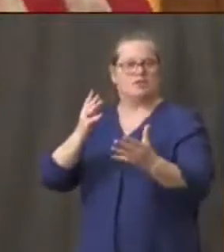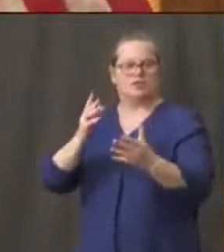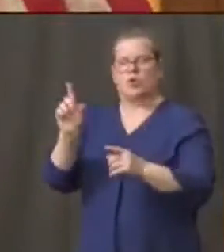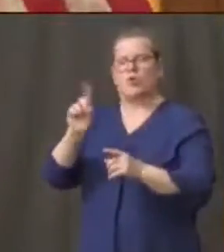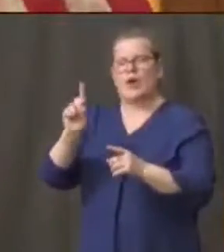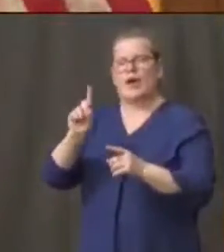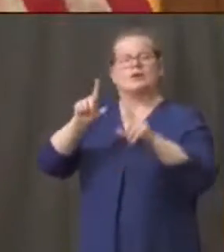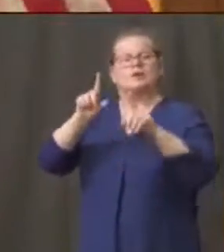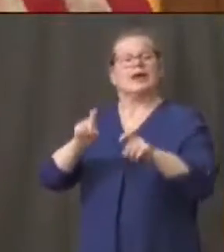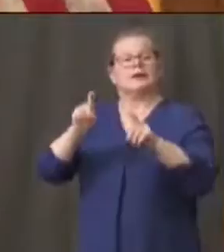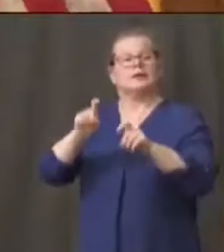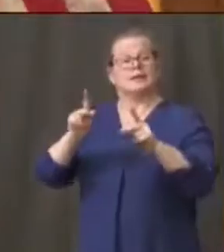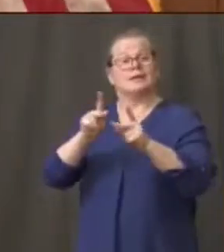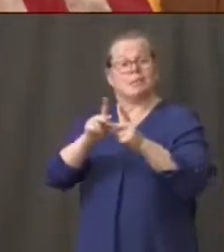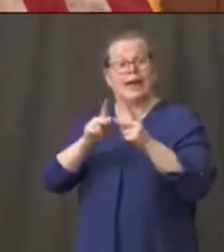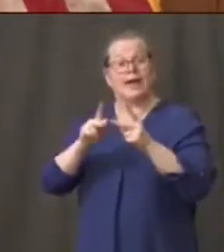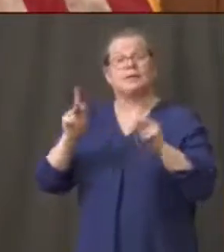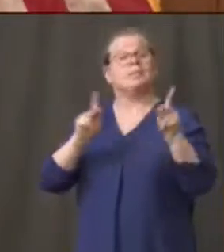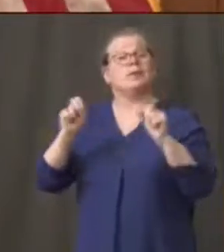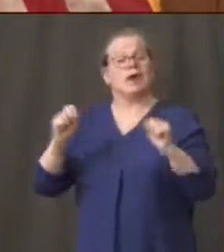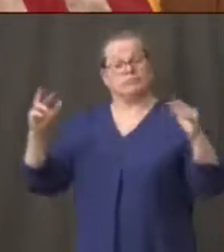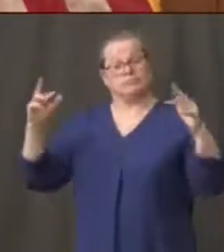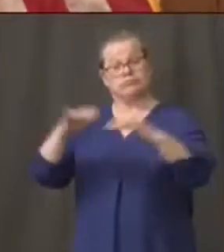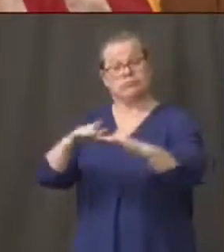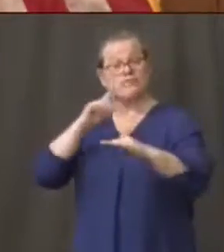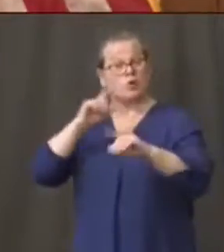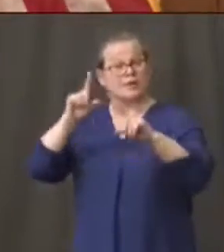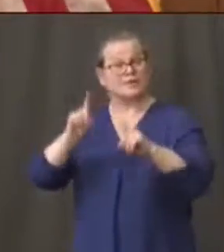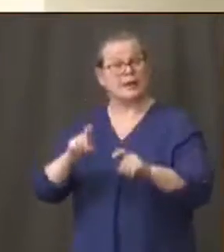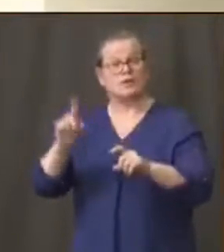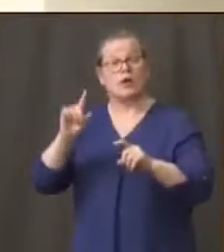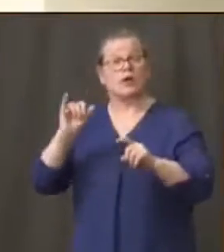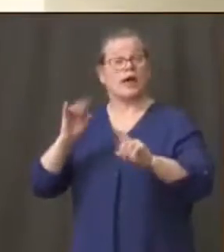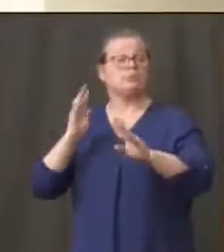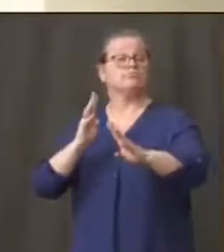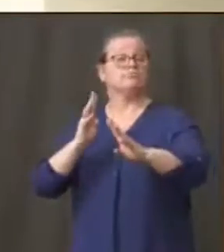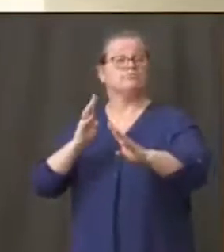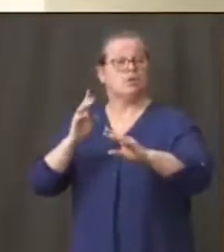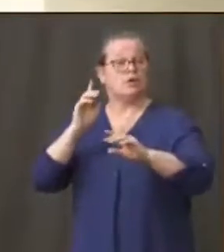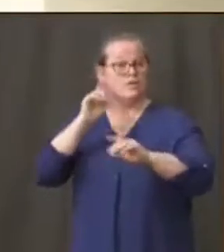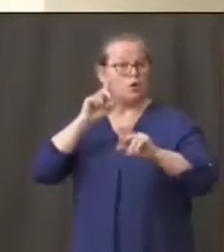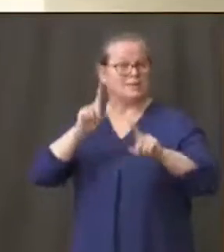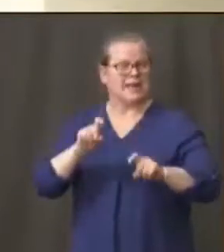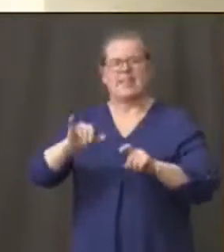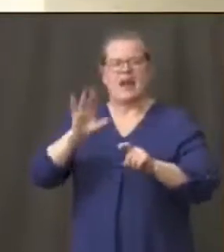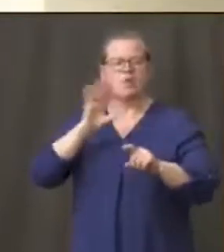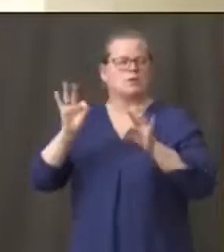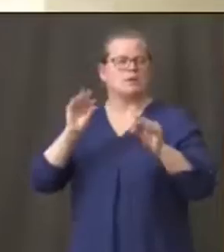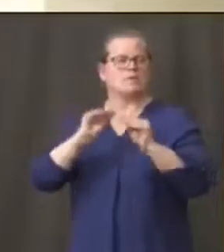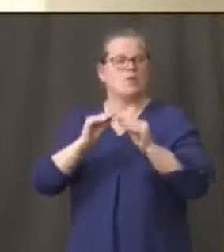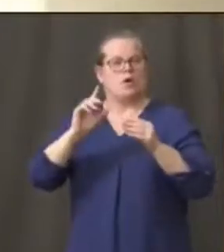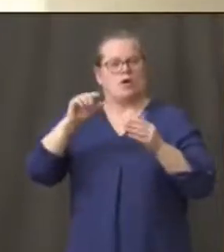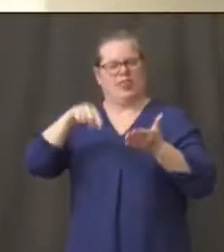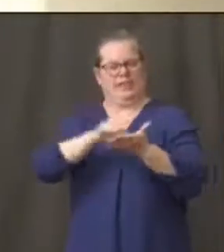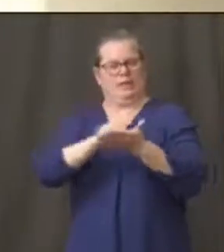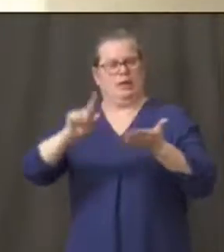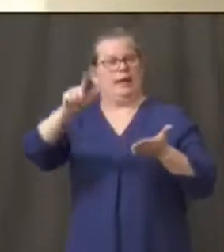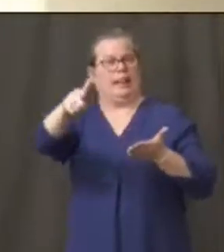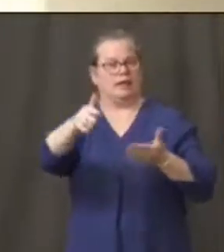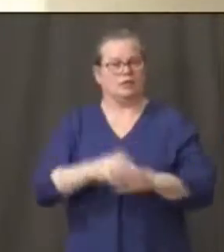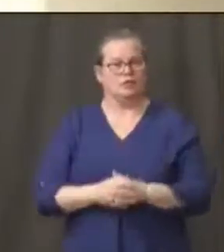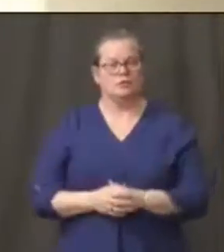site of that sort later this week thank you wtic 1080 news